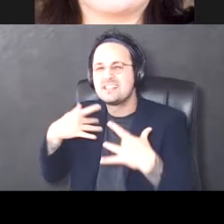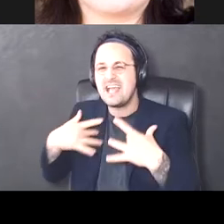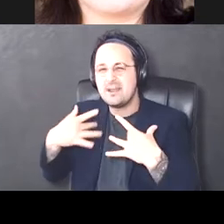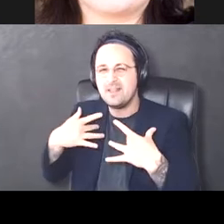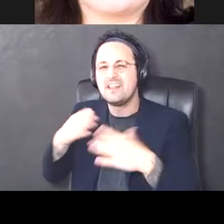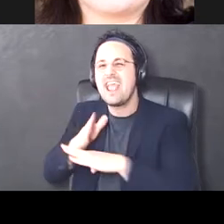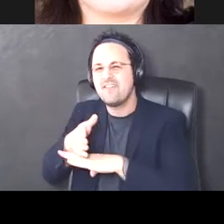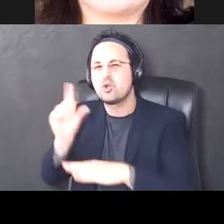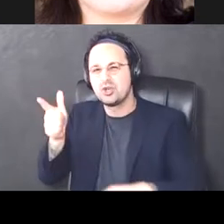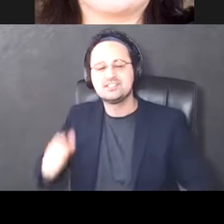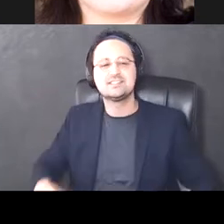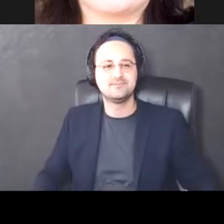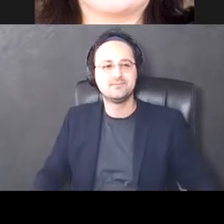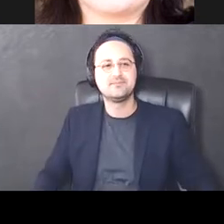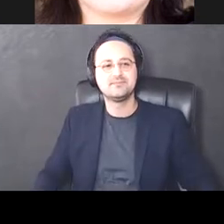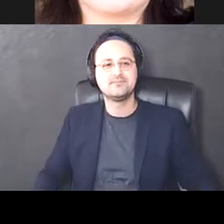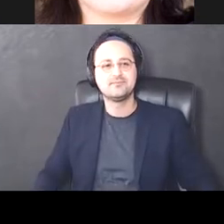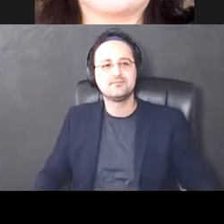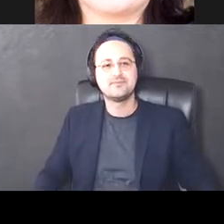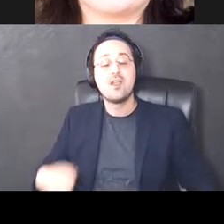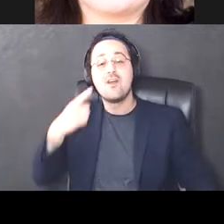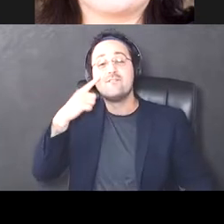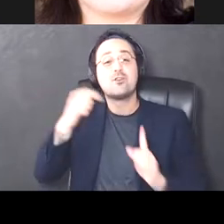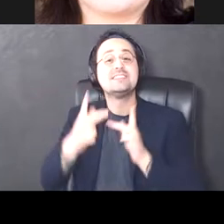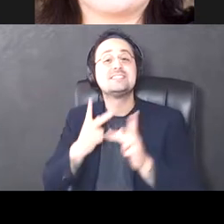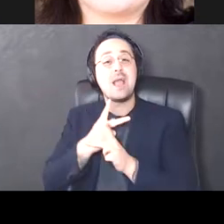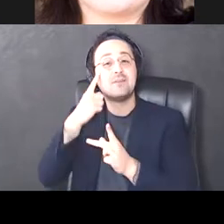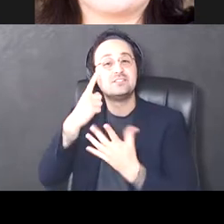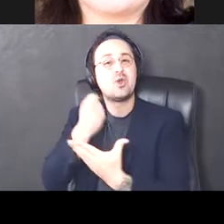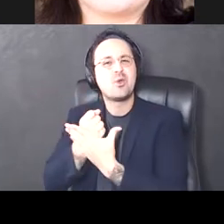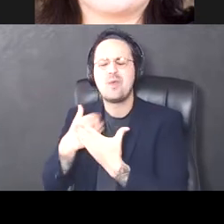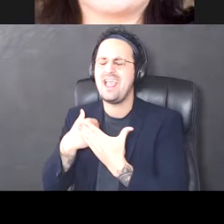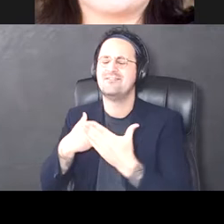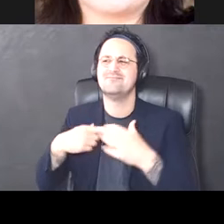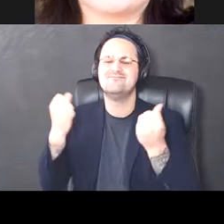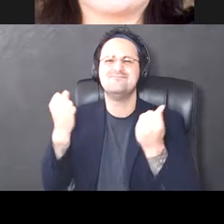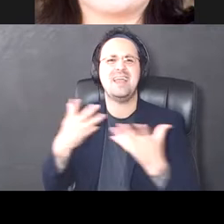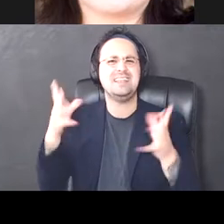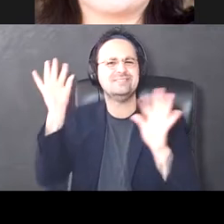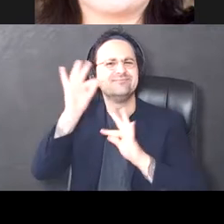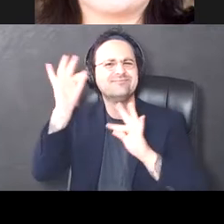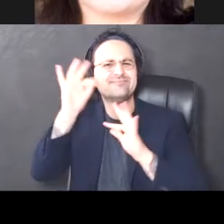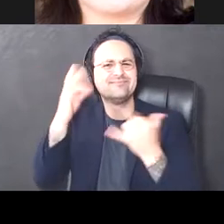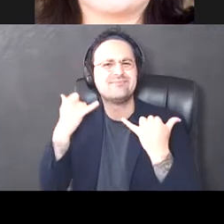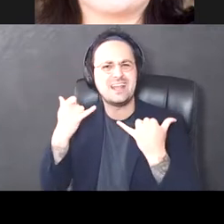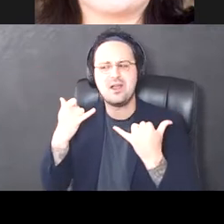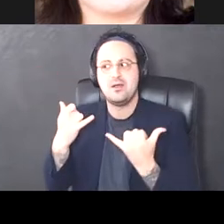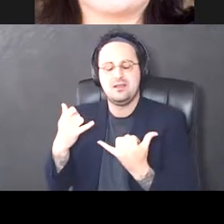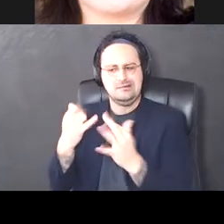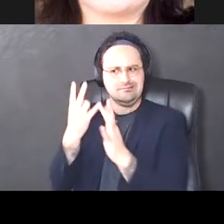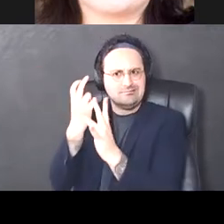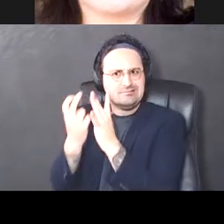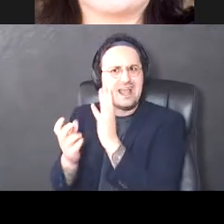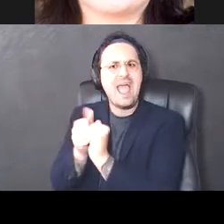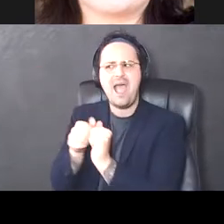Um, so for the cerebellar stroke, we have a lot of, I think, unanswered questions once we started to sort of delve into how this